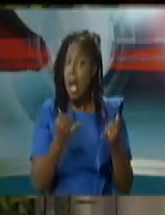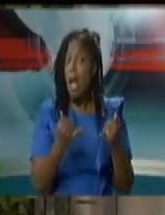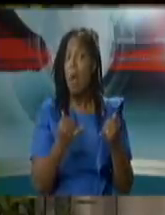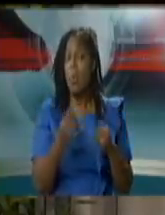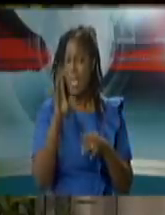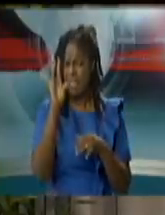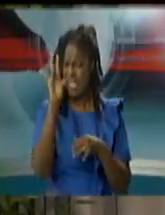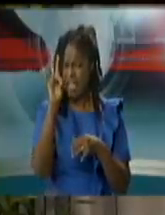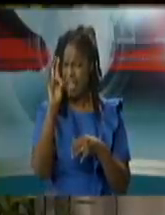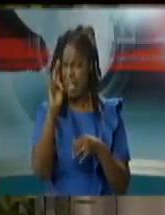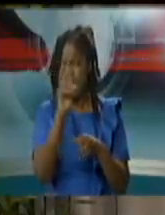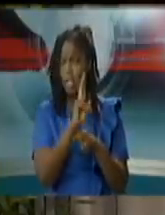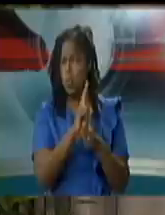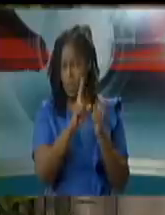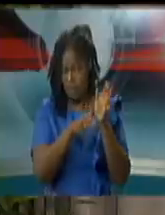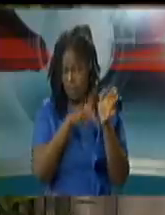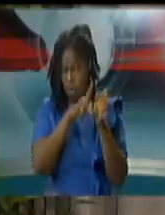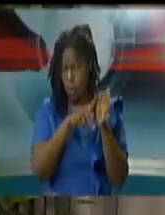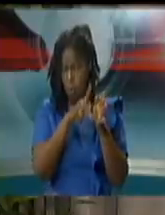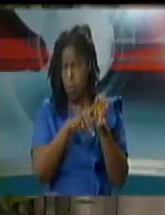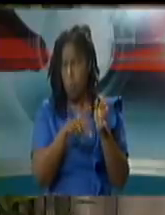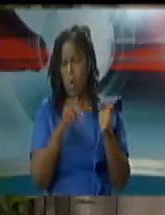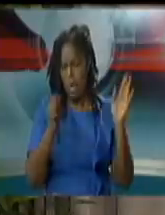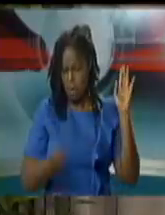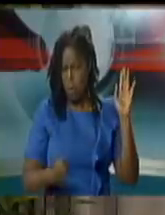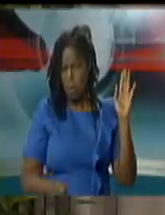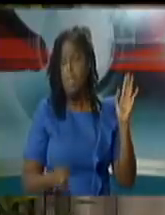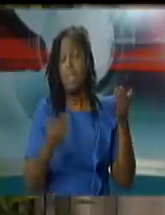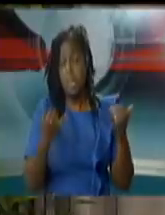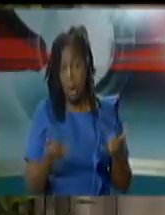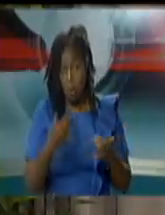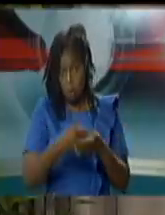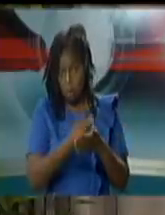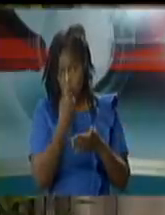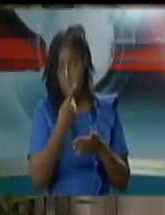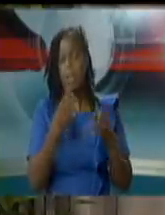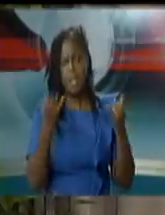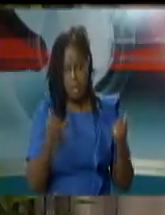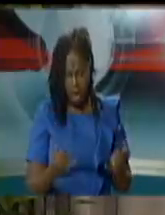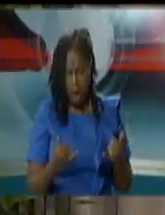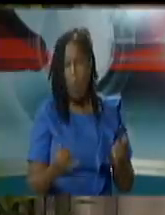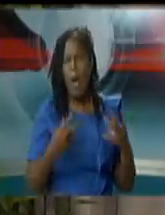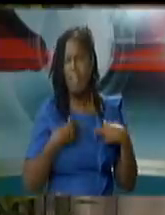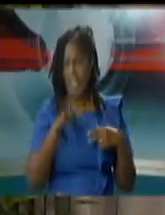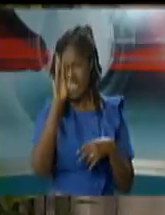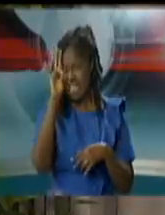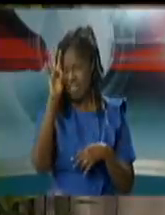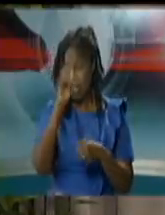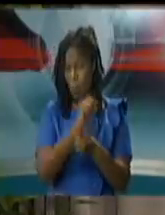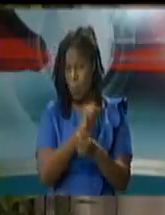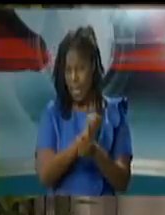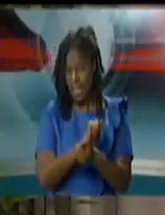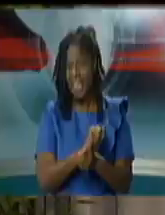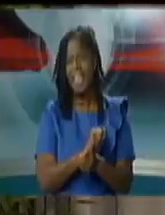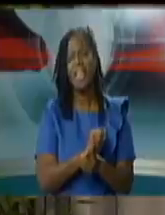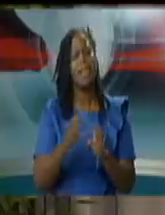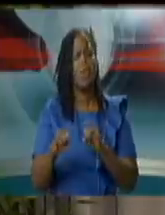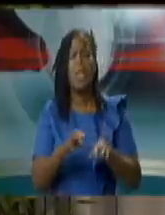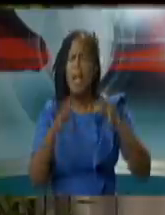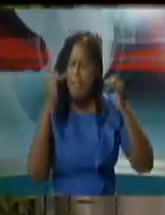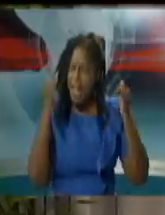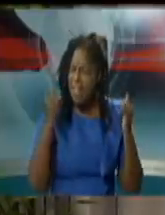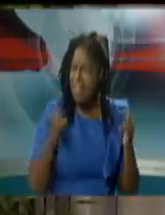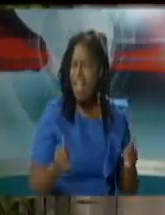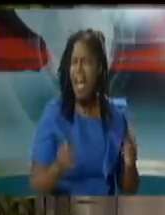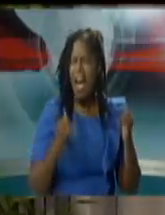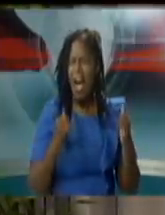however every judge has the ability to hold a virtual hearing and we're doing that right now so we